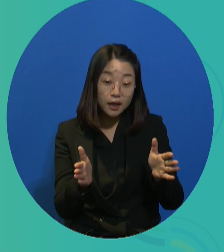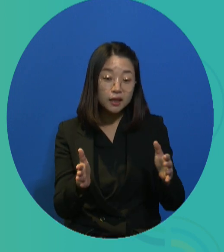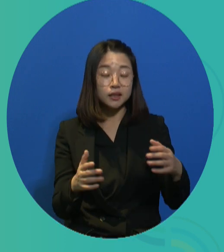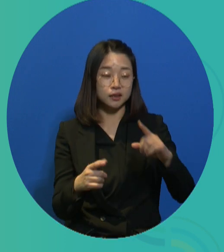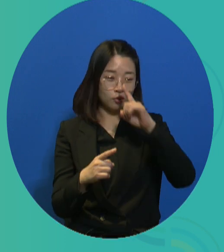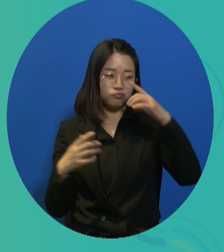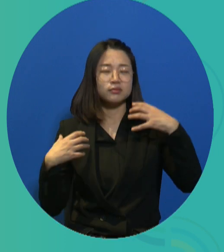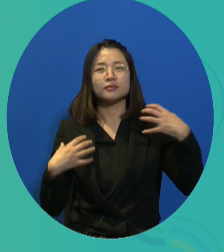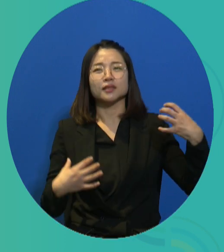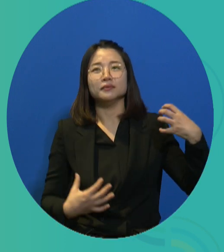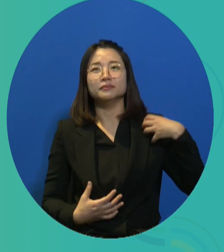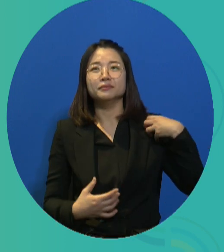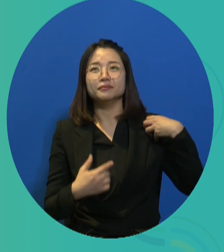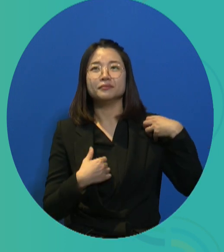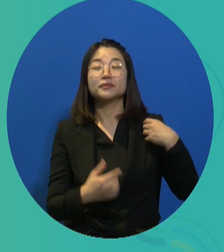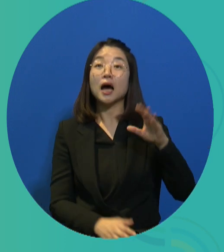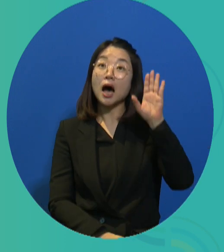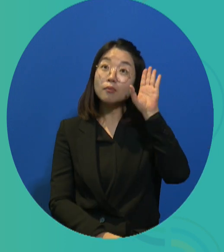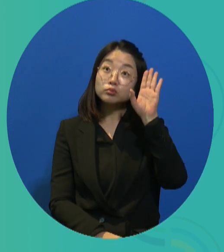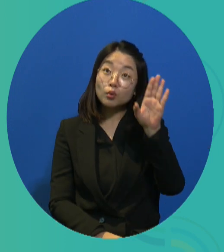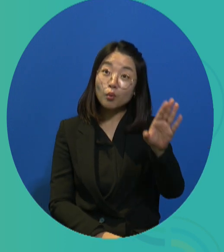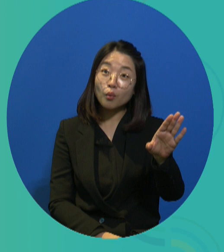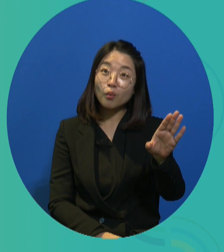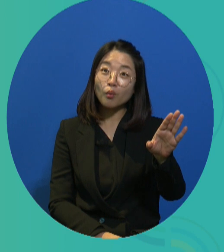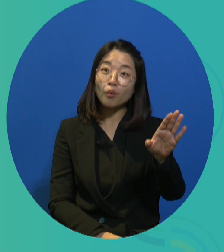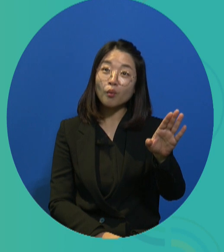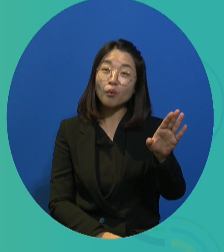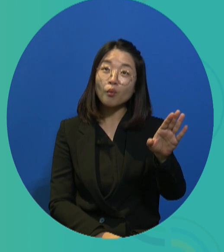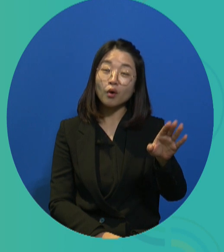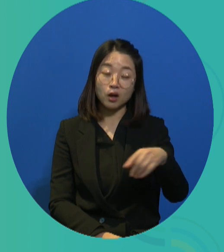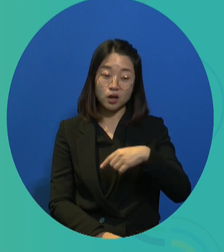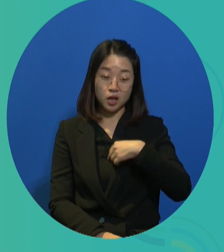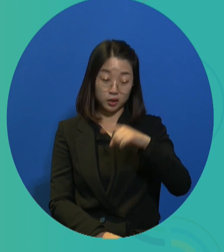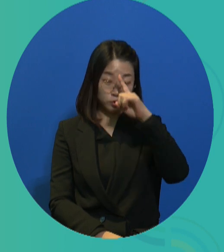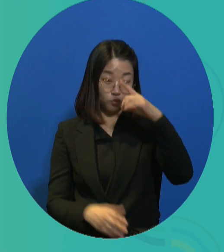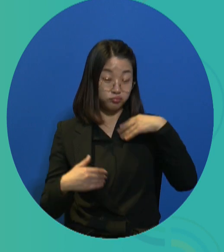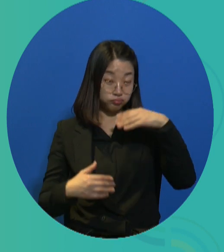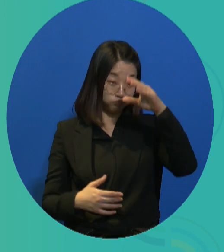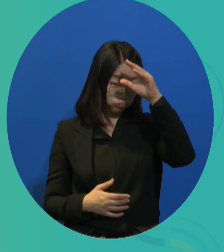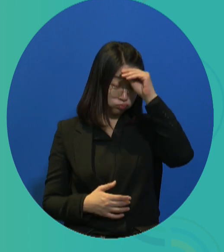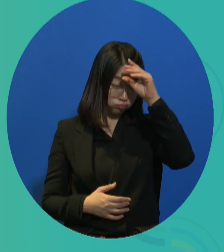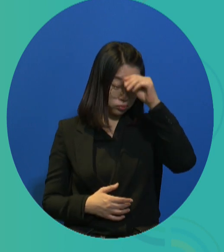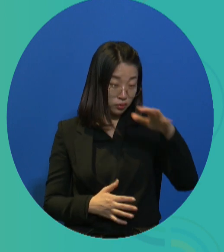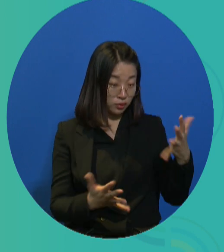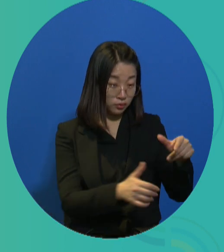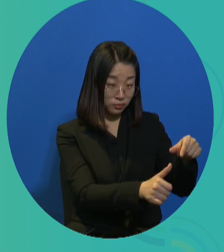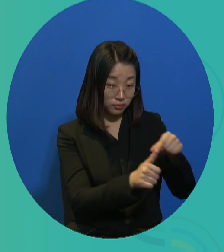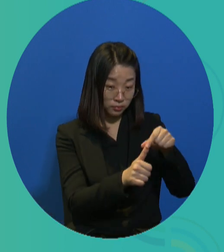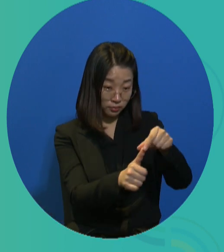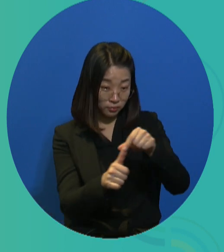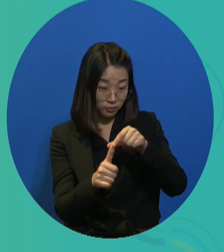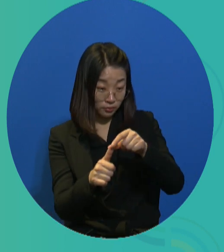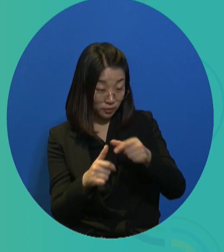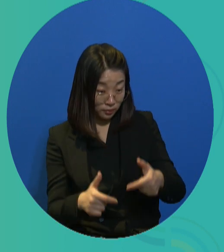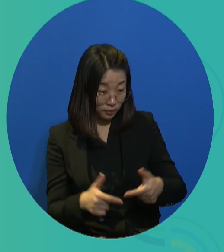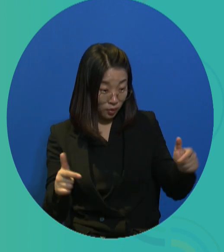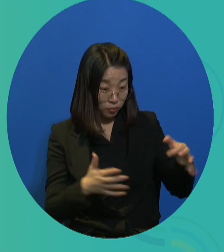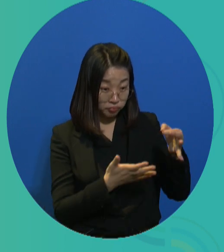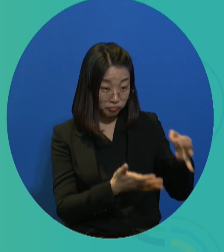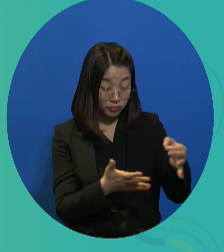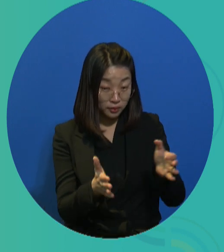create this first step and we have to follow.